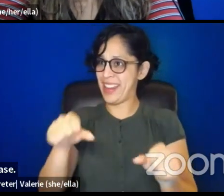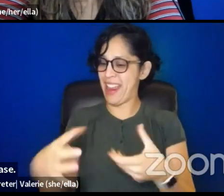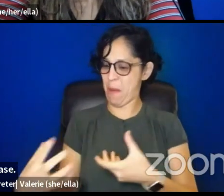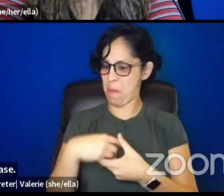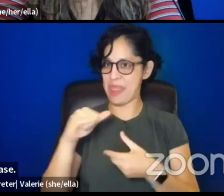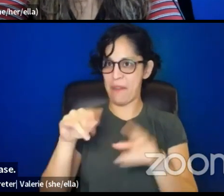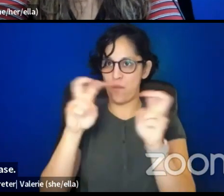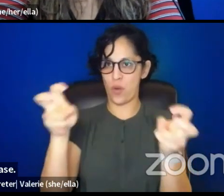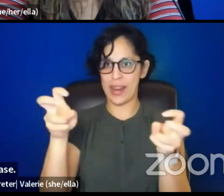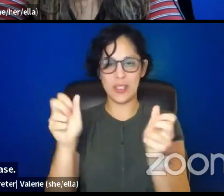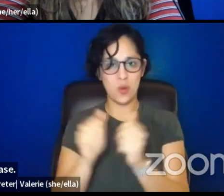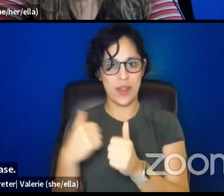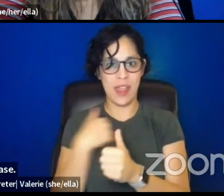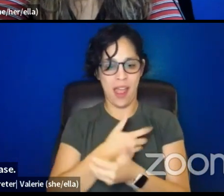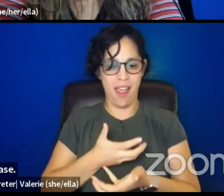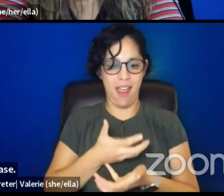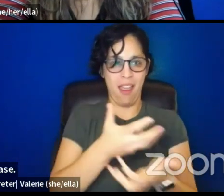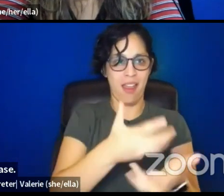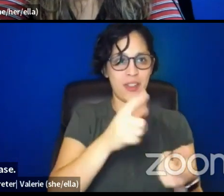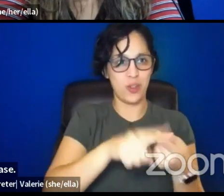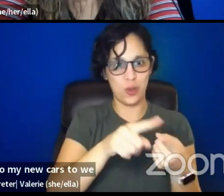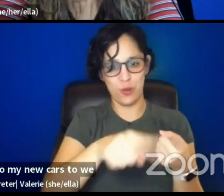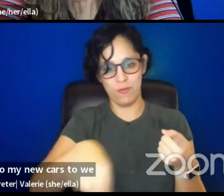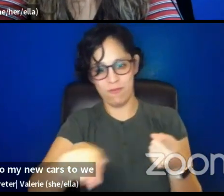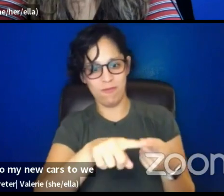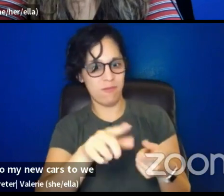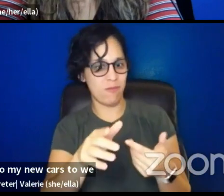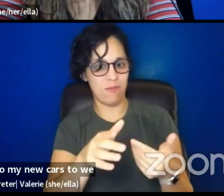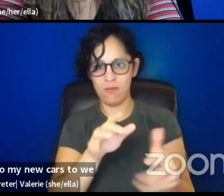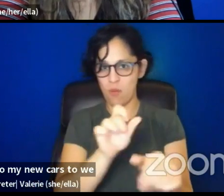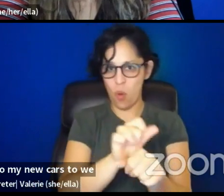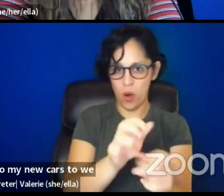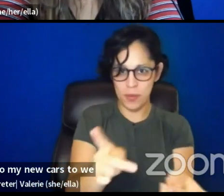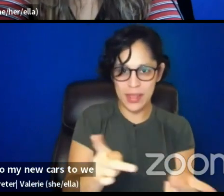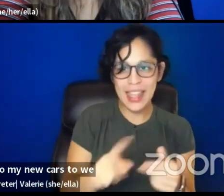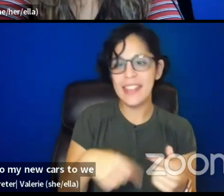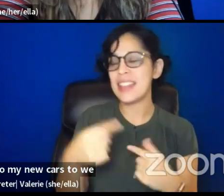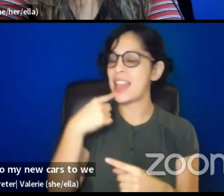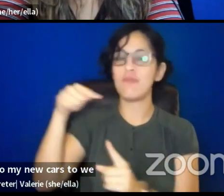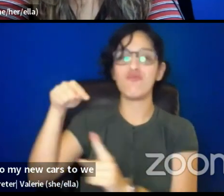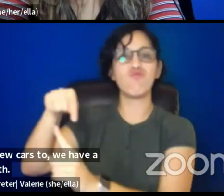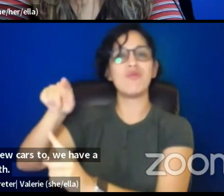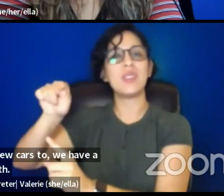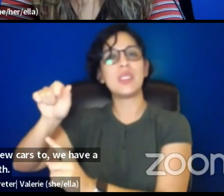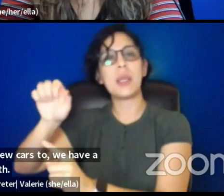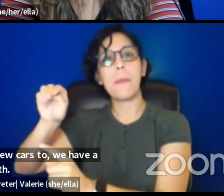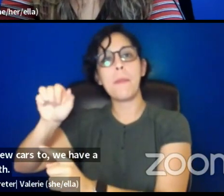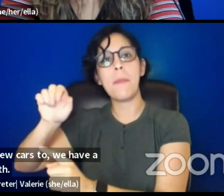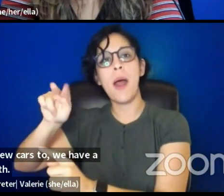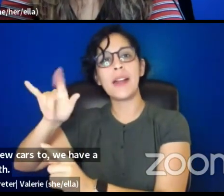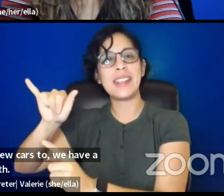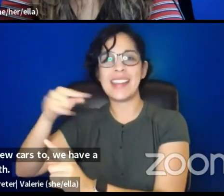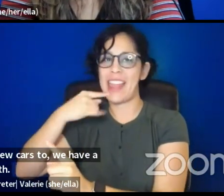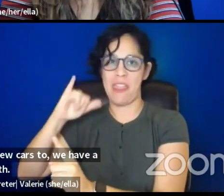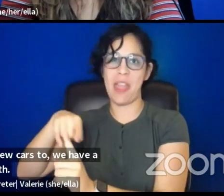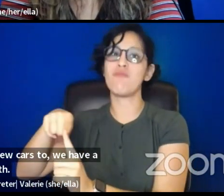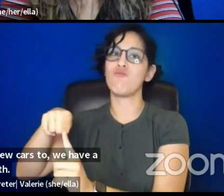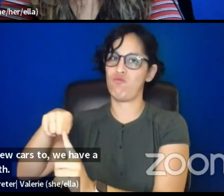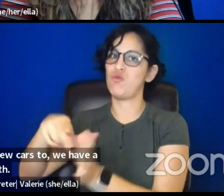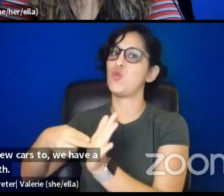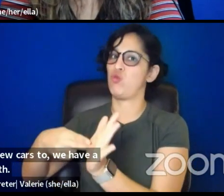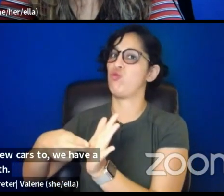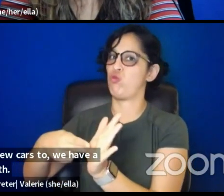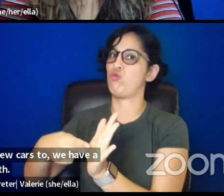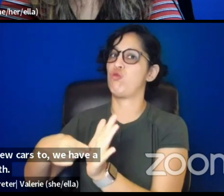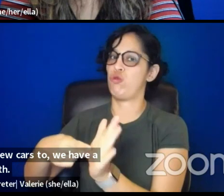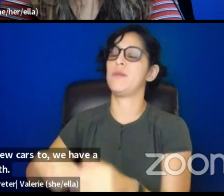on and let folks know that Tamanya Garza, who we have a pleasure to work with, is someone who is speaking the truth. Absolutely.